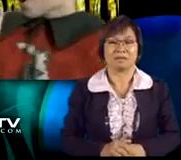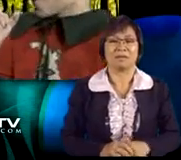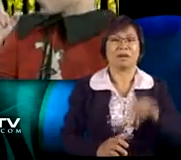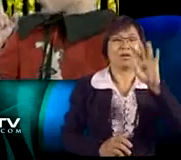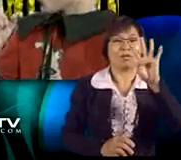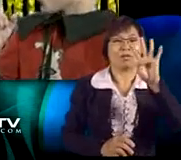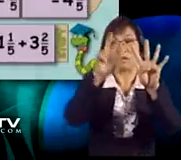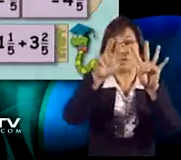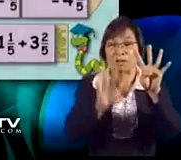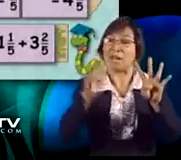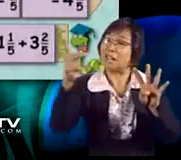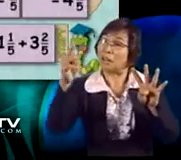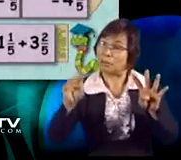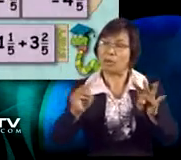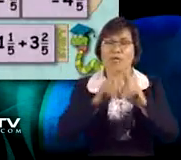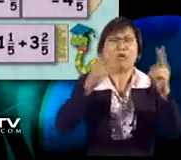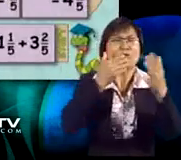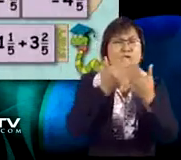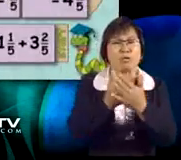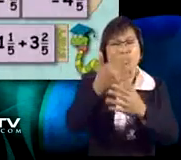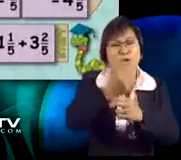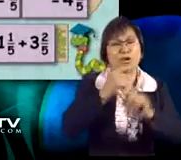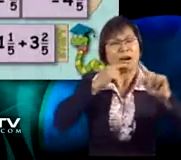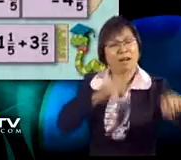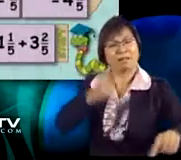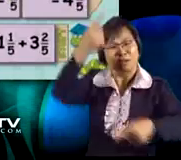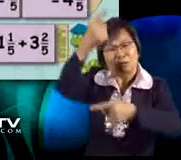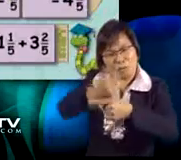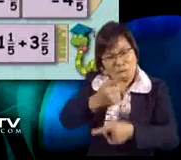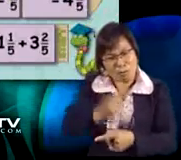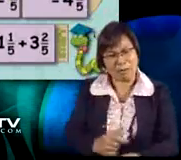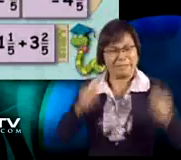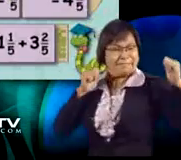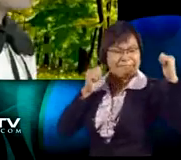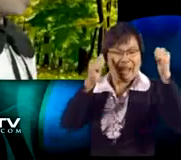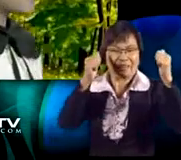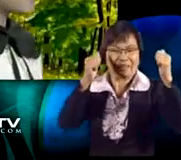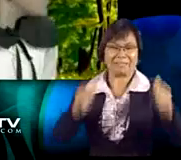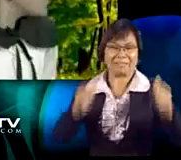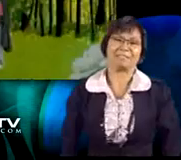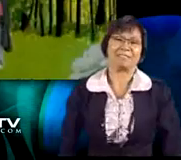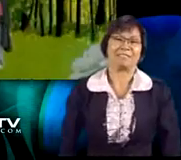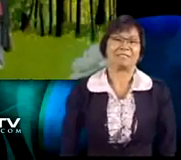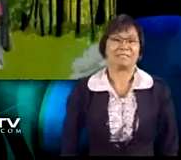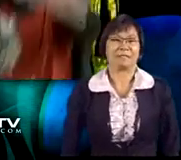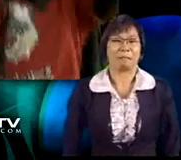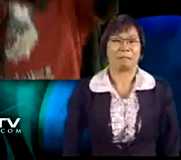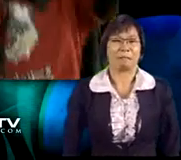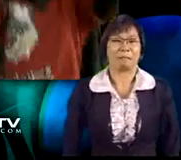Oh! 4 and 3 fifths kilometers! Very good, Nick! You got the quiz correct!